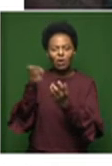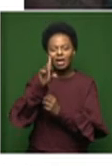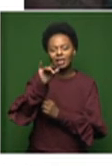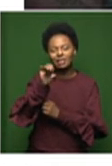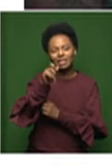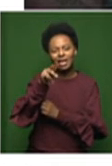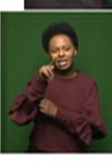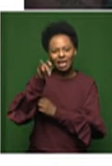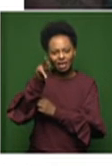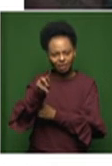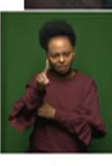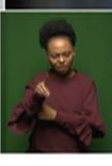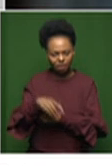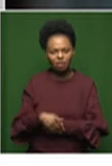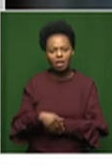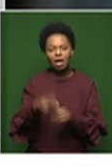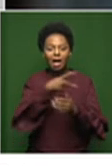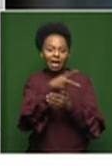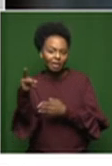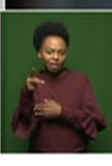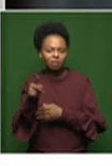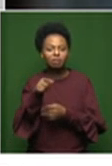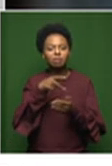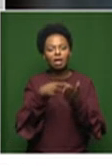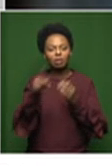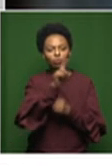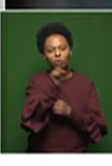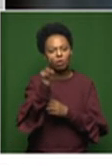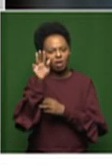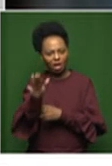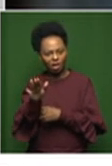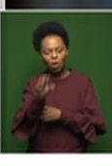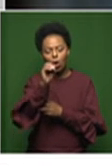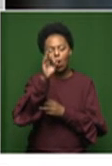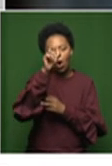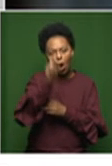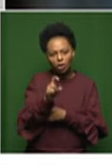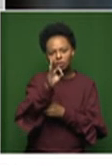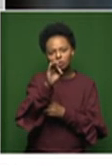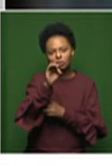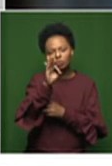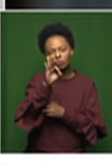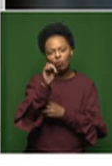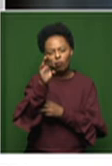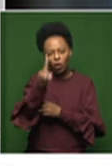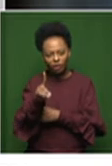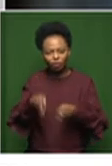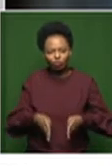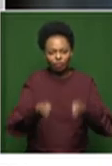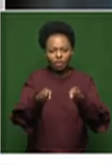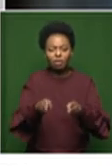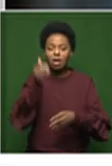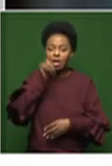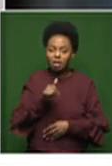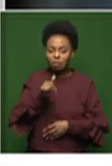find it. You can put in the address, 199 Oxford Street. And then if you're a pedestrian and you're walking